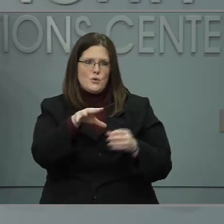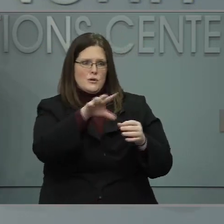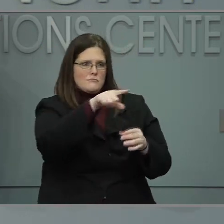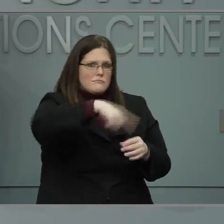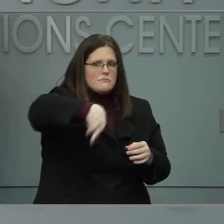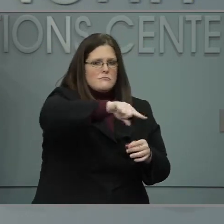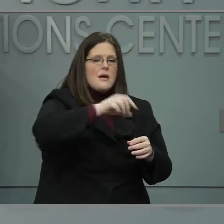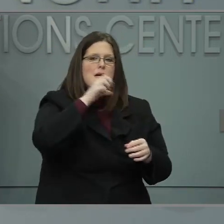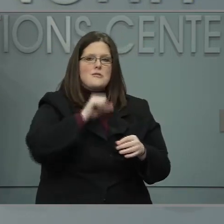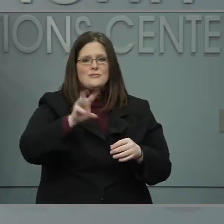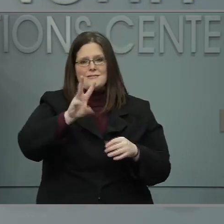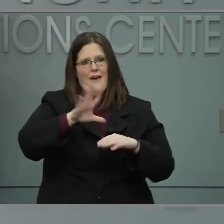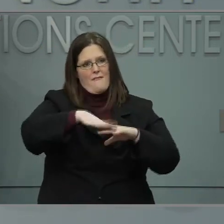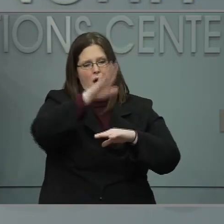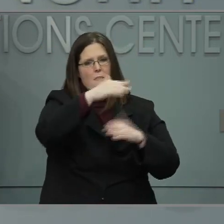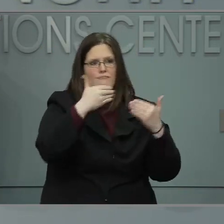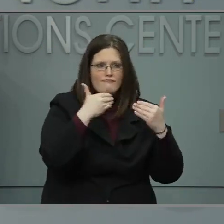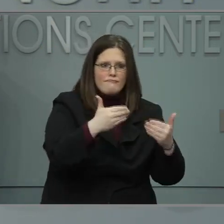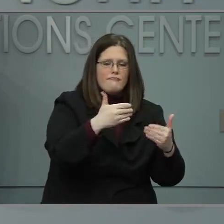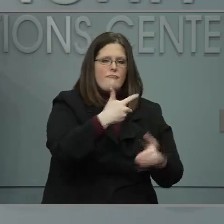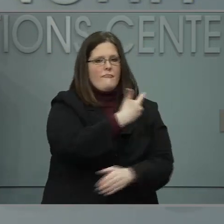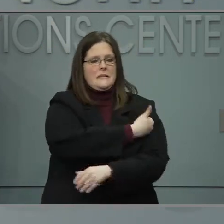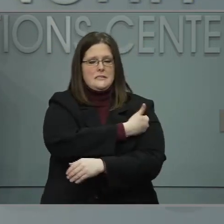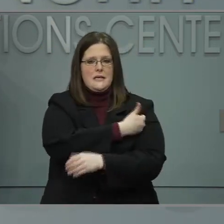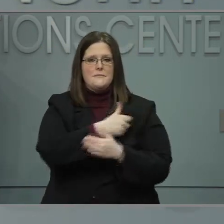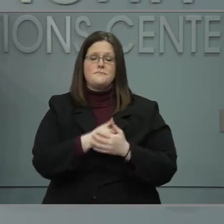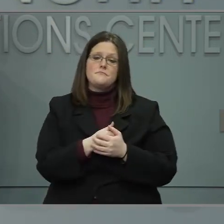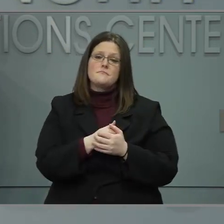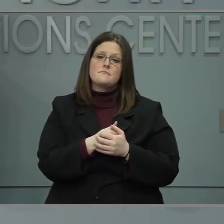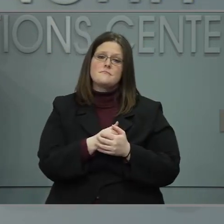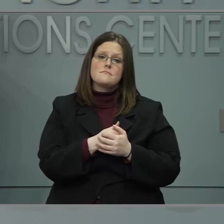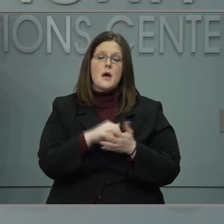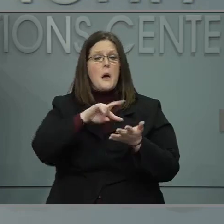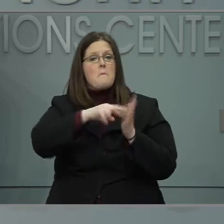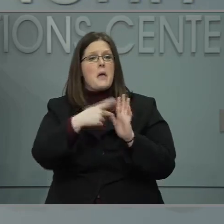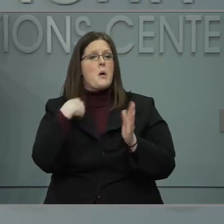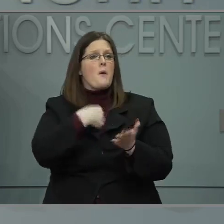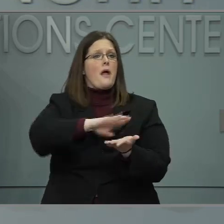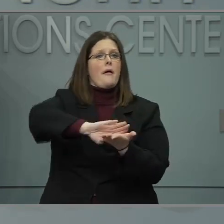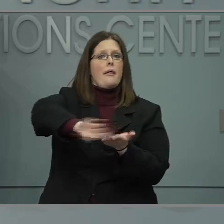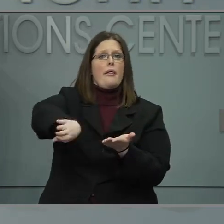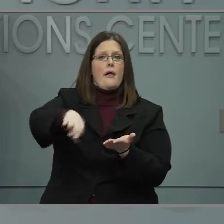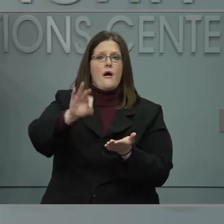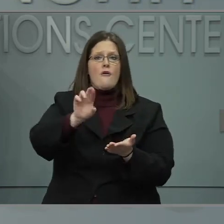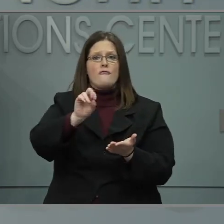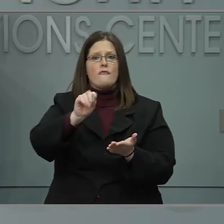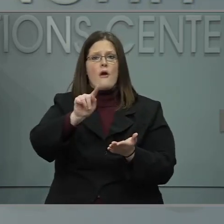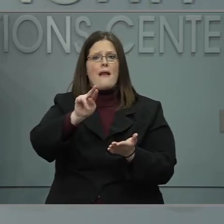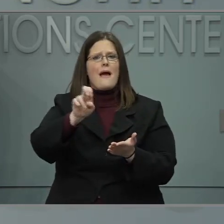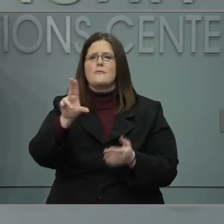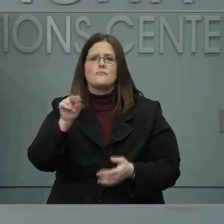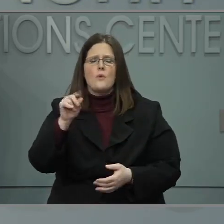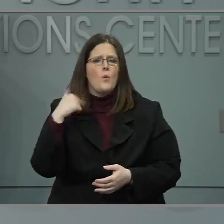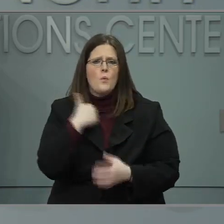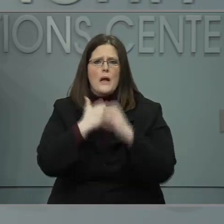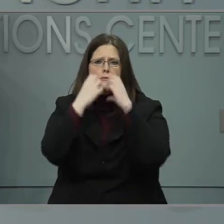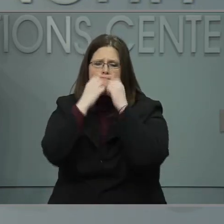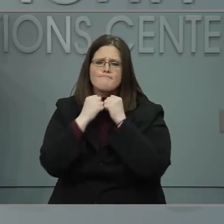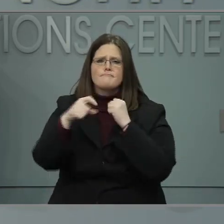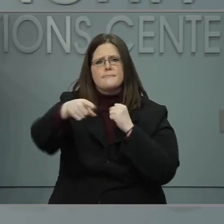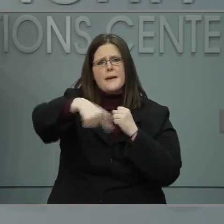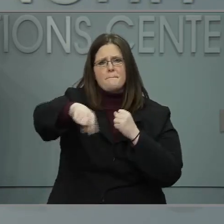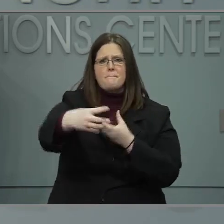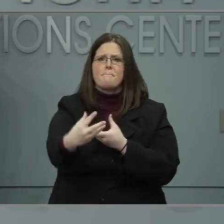care deeply about our essential frontline workers, and this team is working on